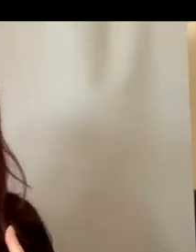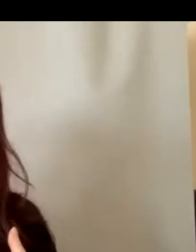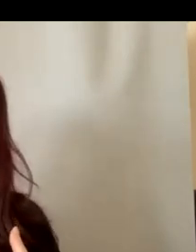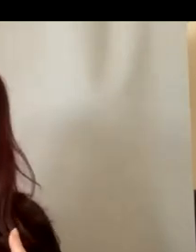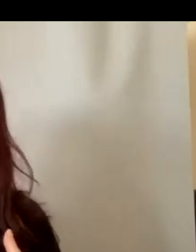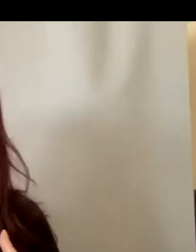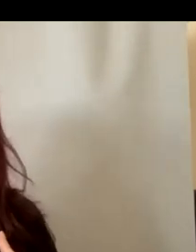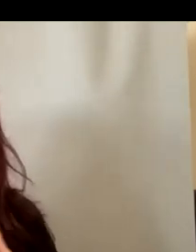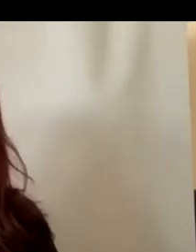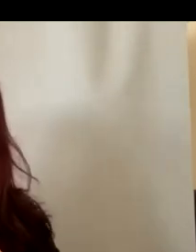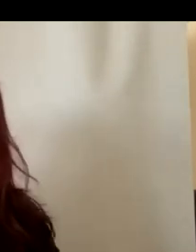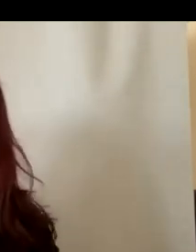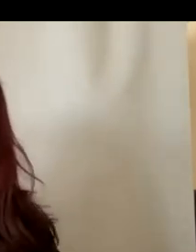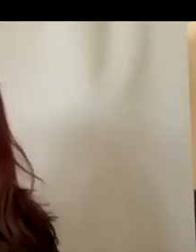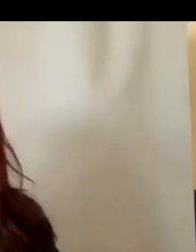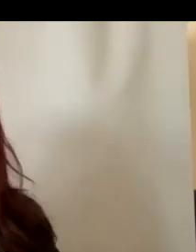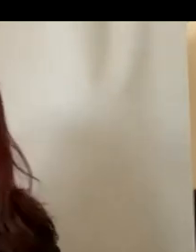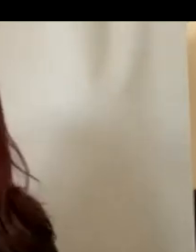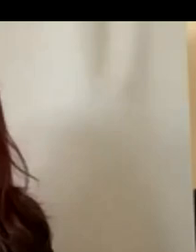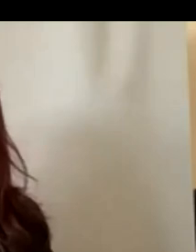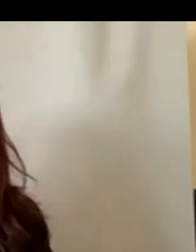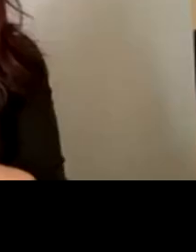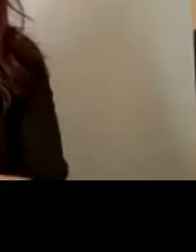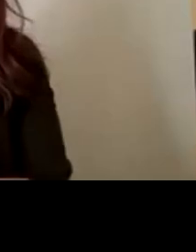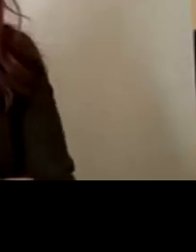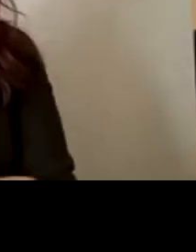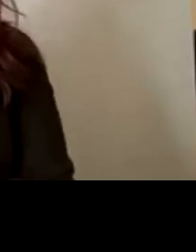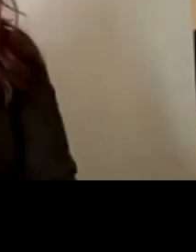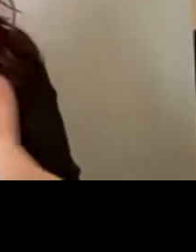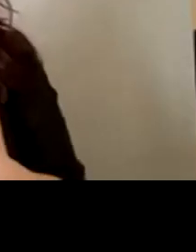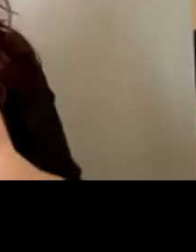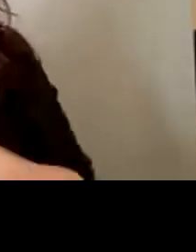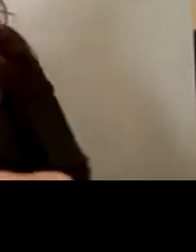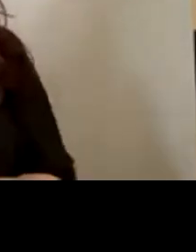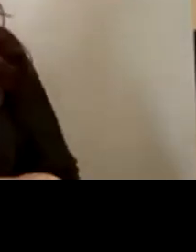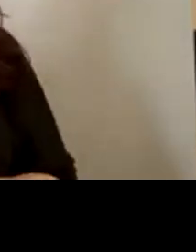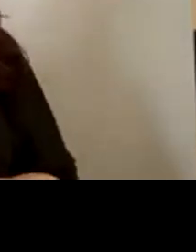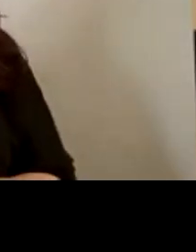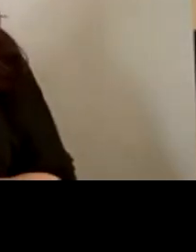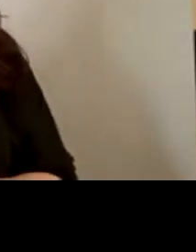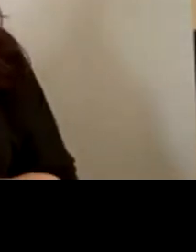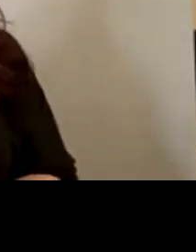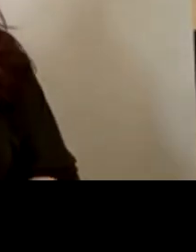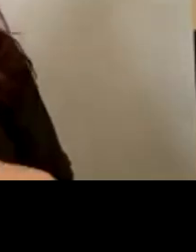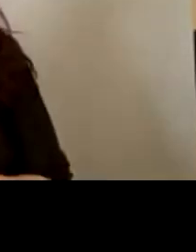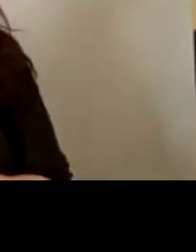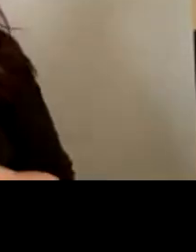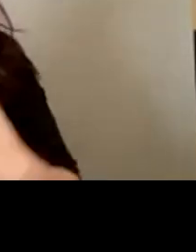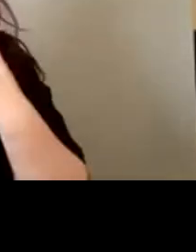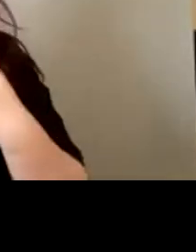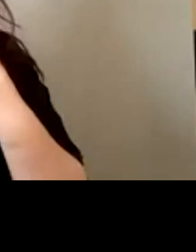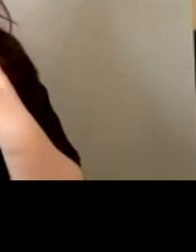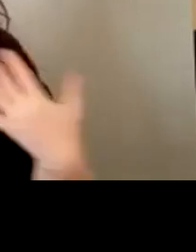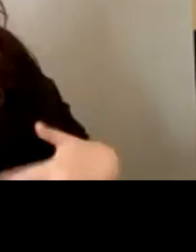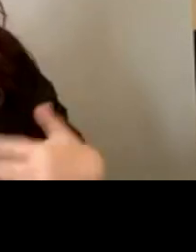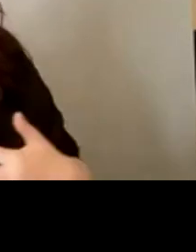um and questions in the chat room for you so have a think about that and there's lorna giving you a clap as well really interesting um about the